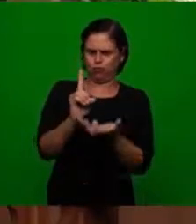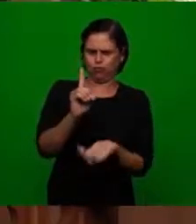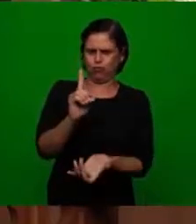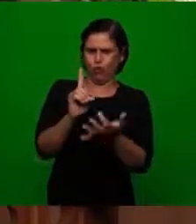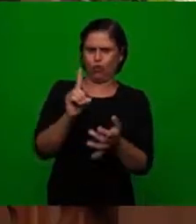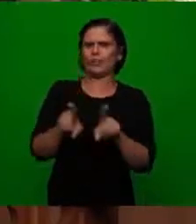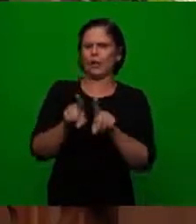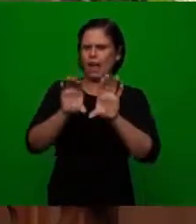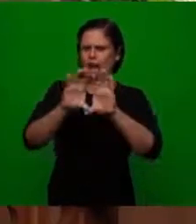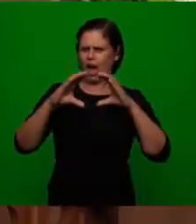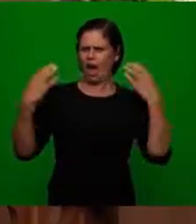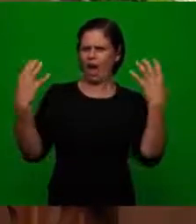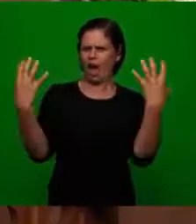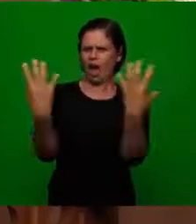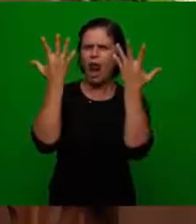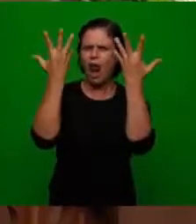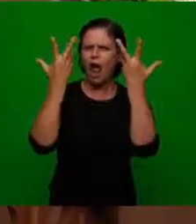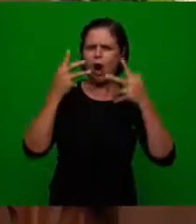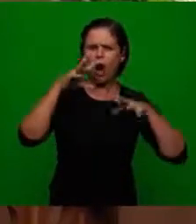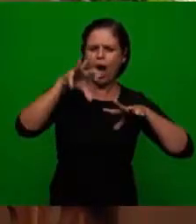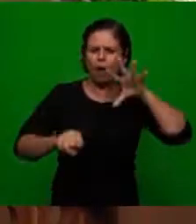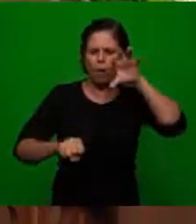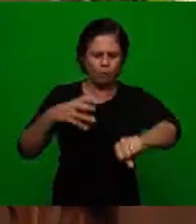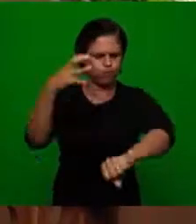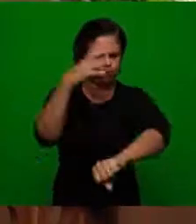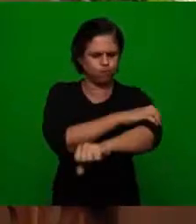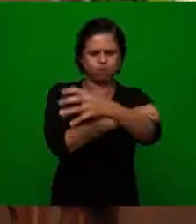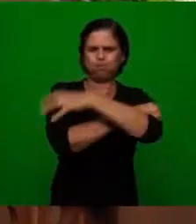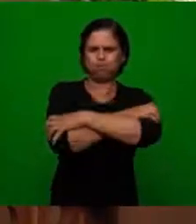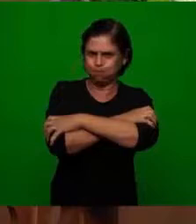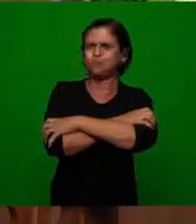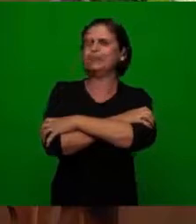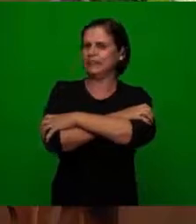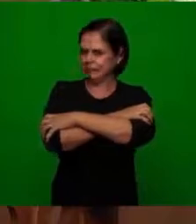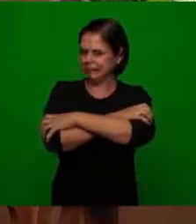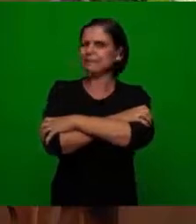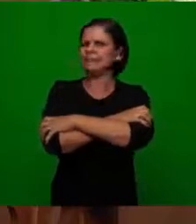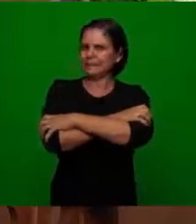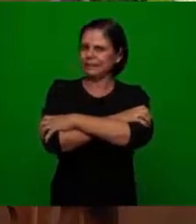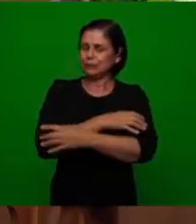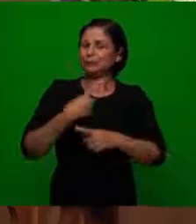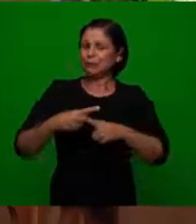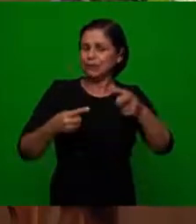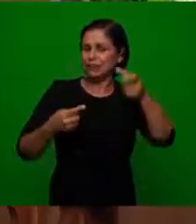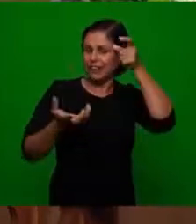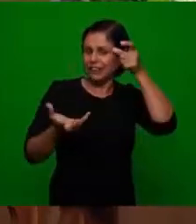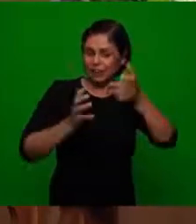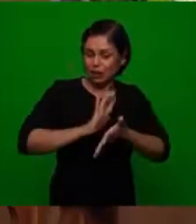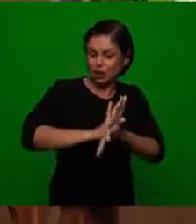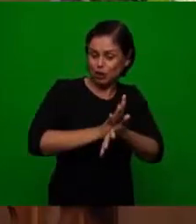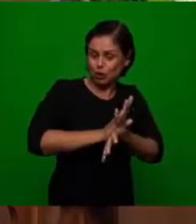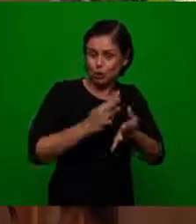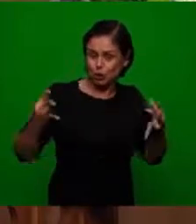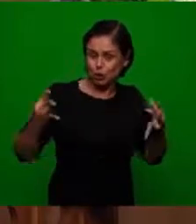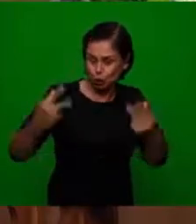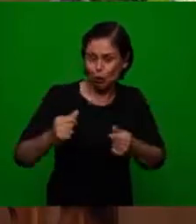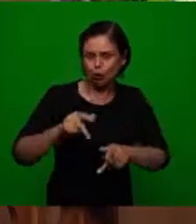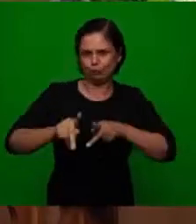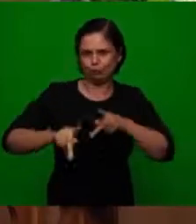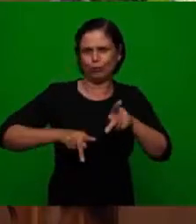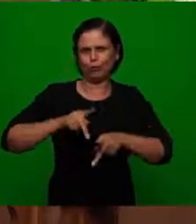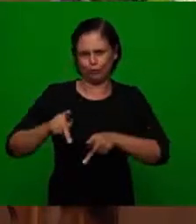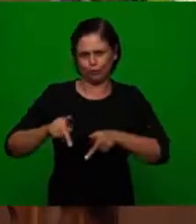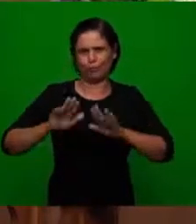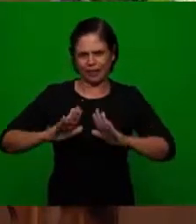to the arenas and there there were death of every type